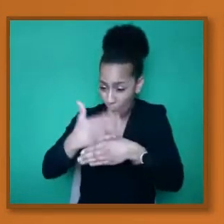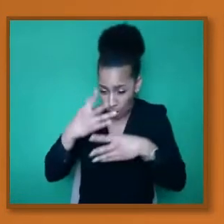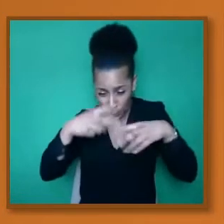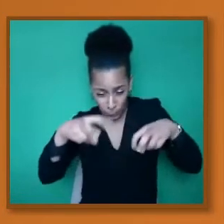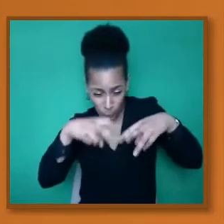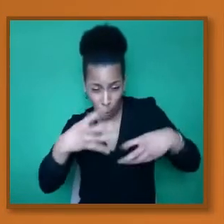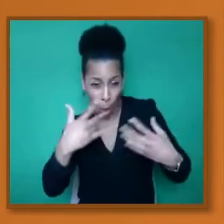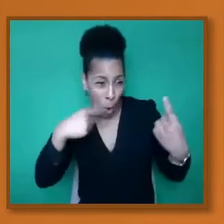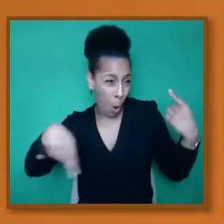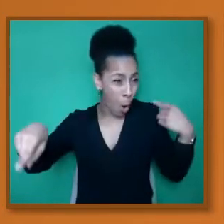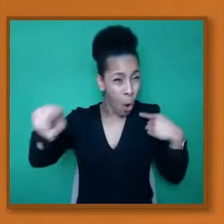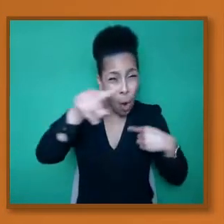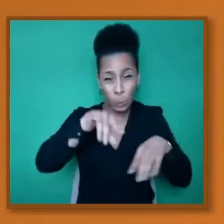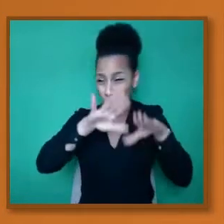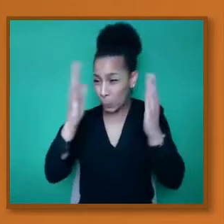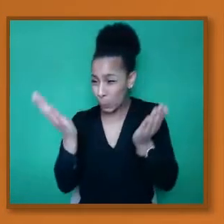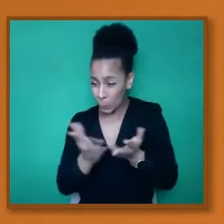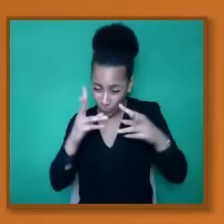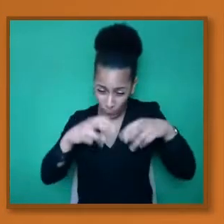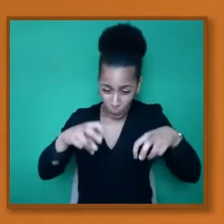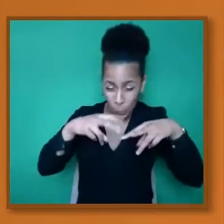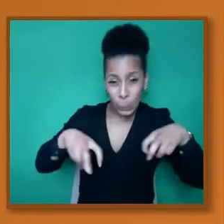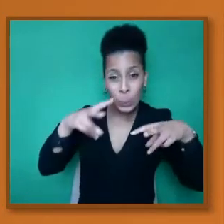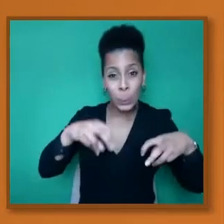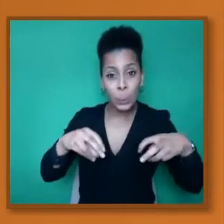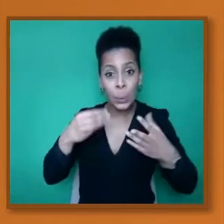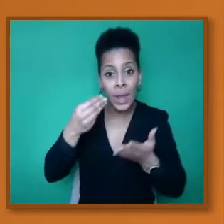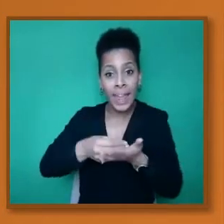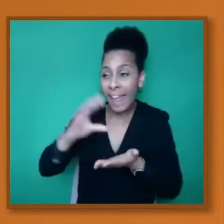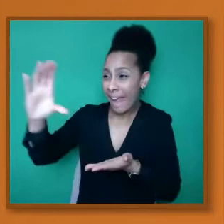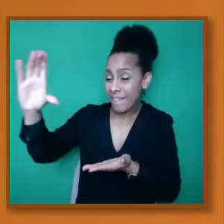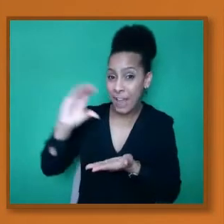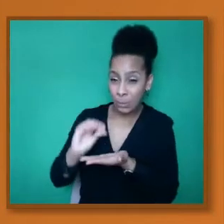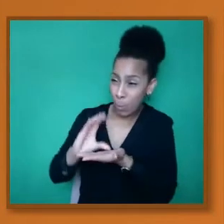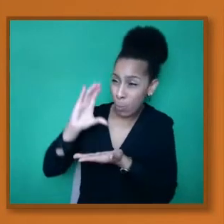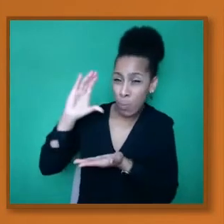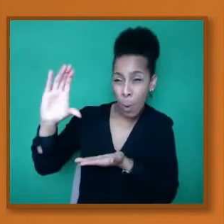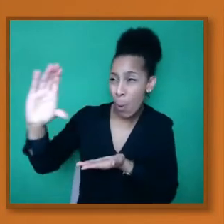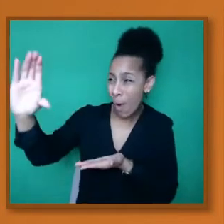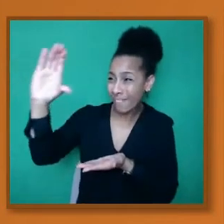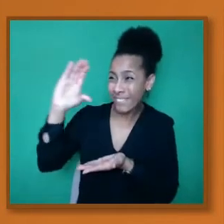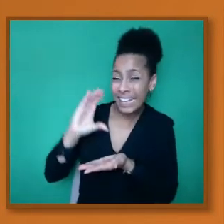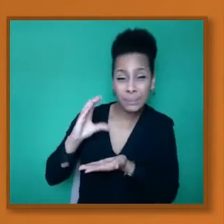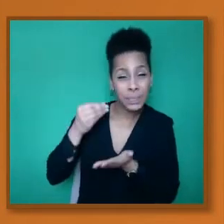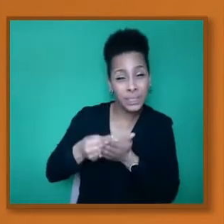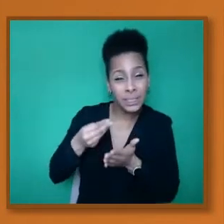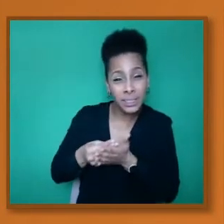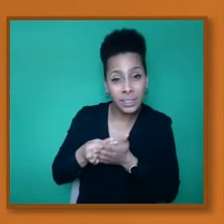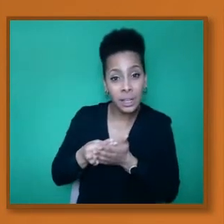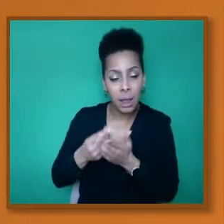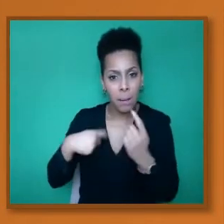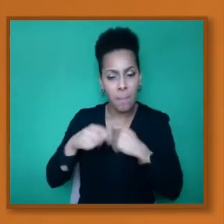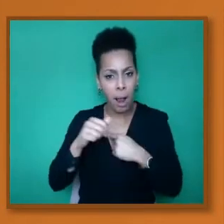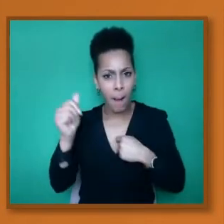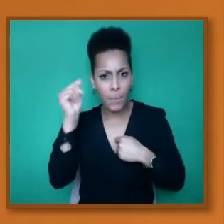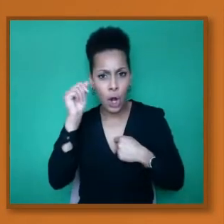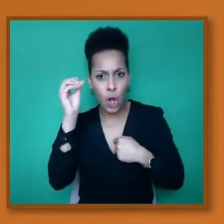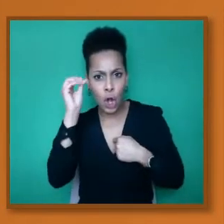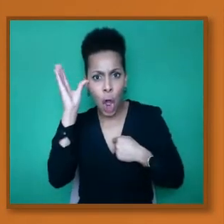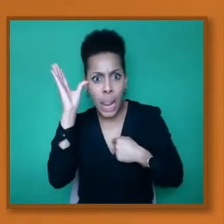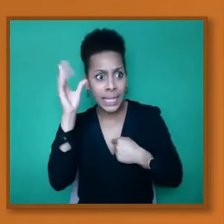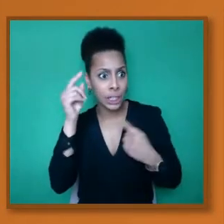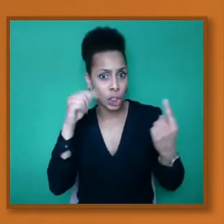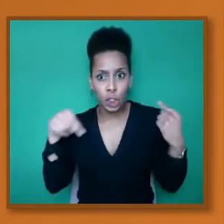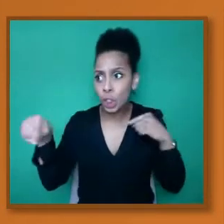So this kind of like circle the knowledge and the transfer and the technology